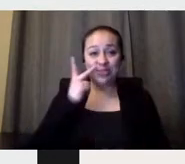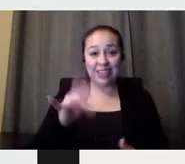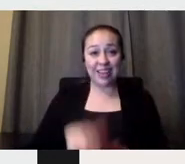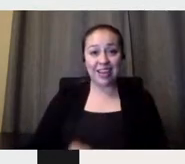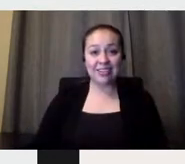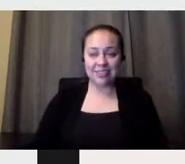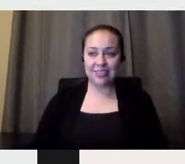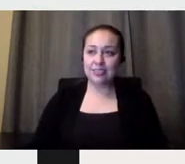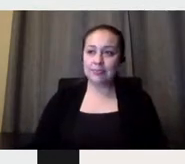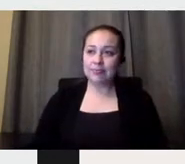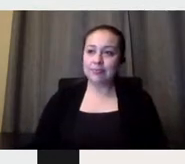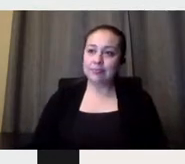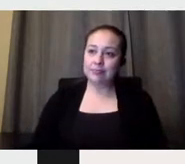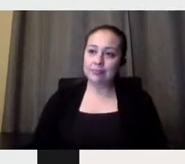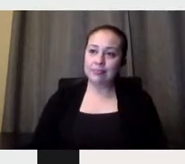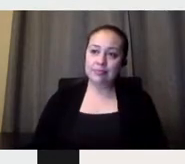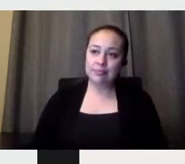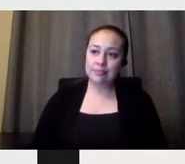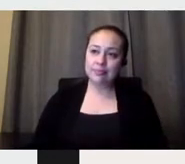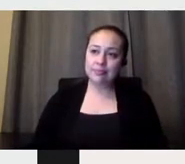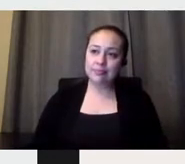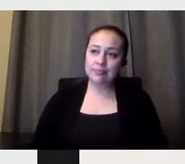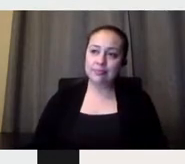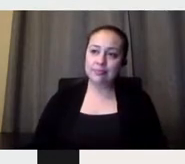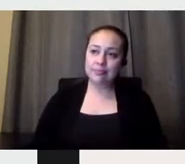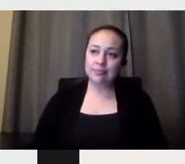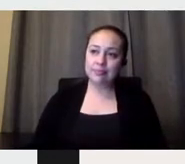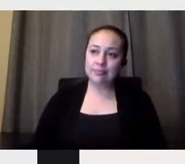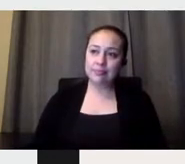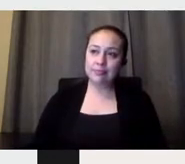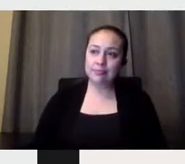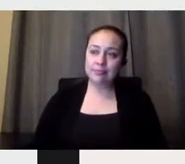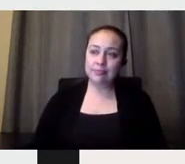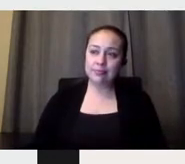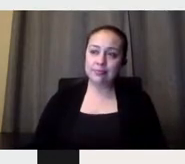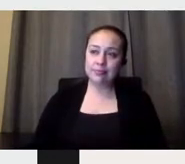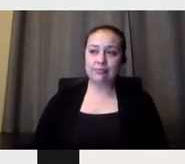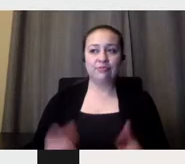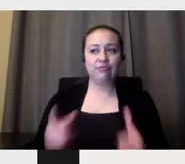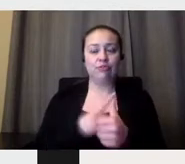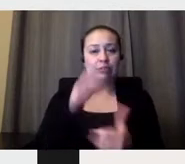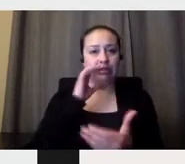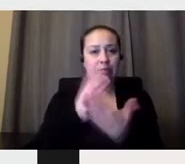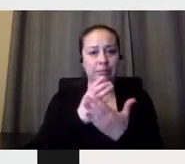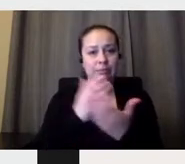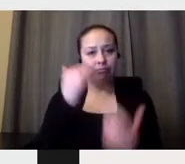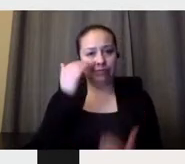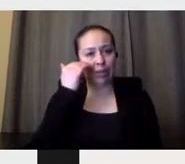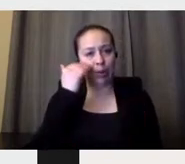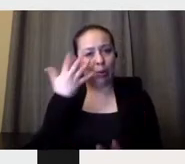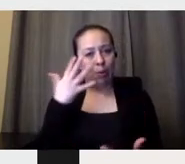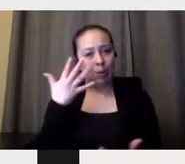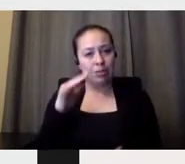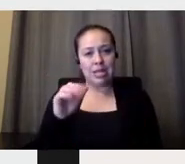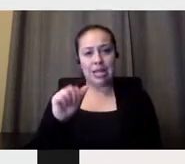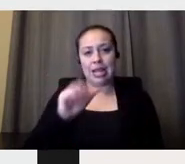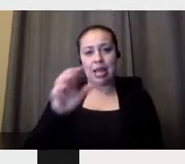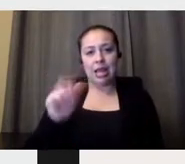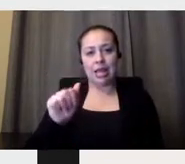Of course, when the first image that you get is like, yes, I know Africa, we're not able to